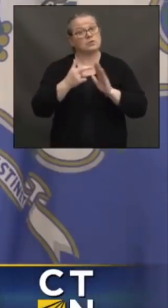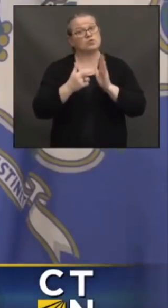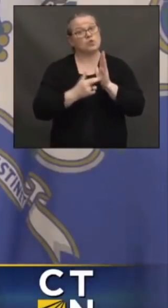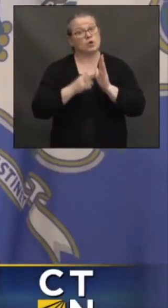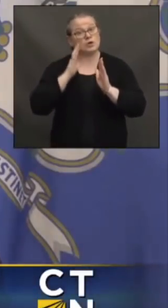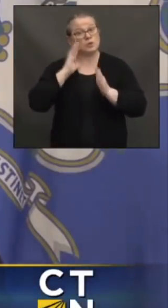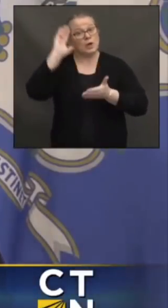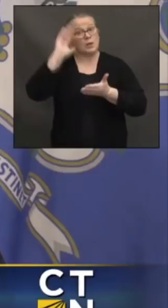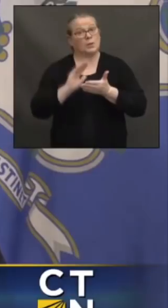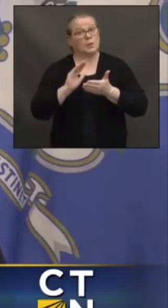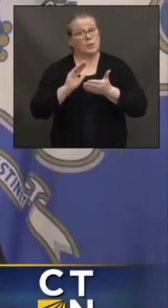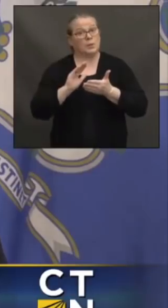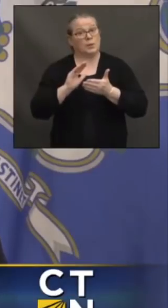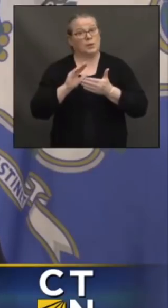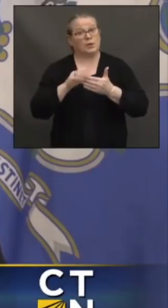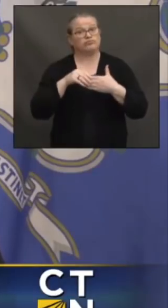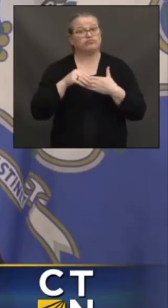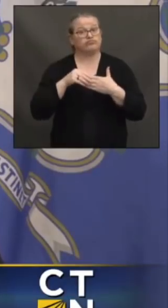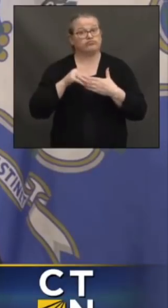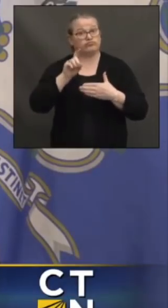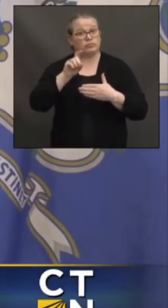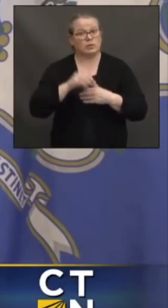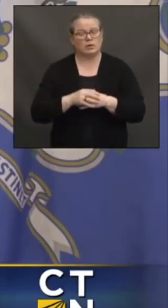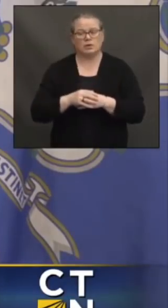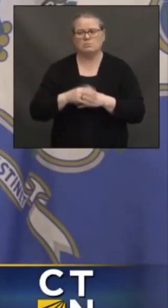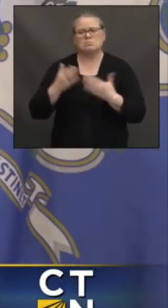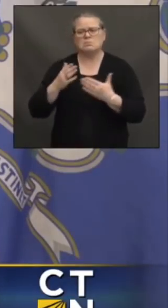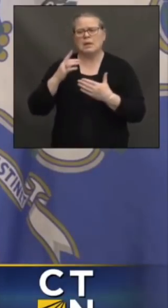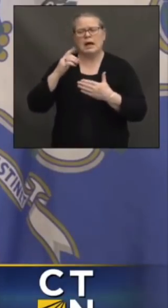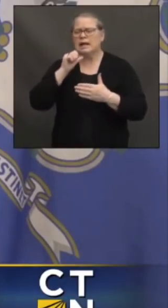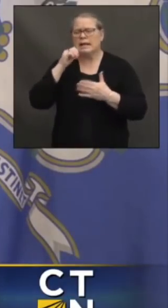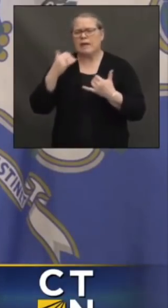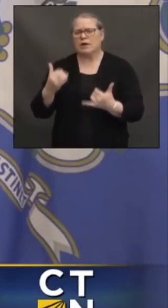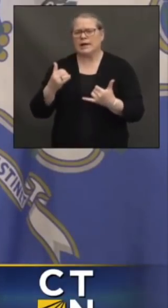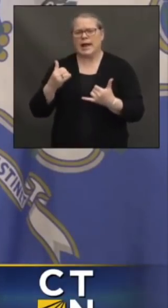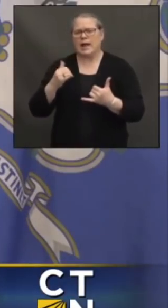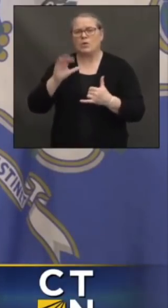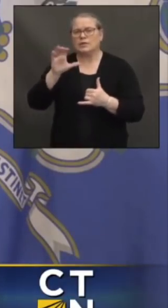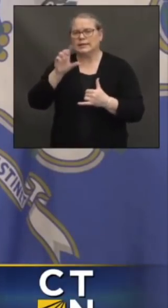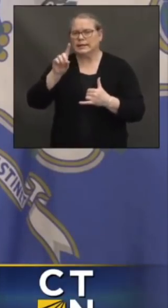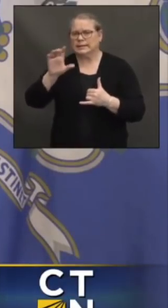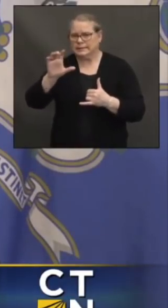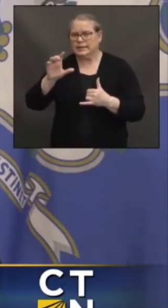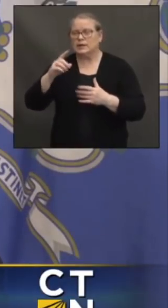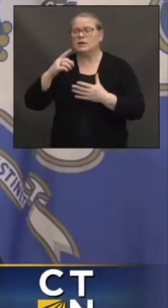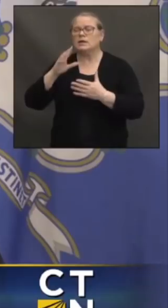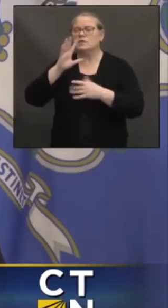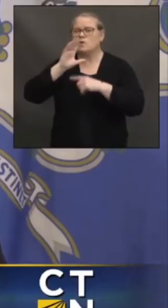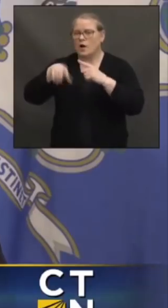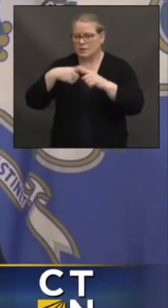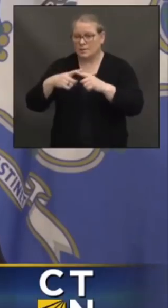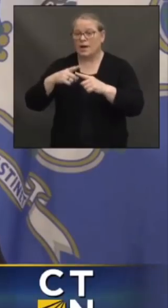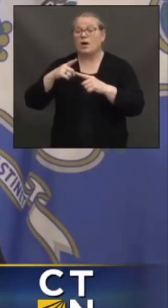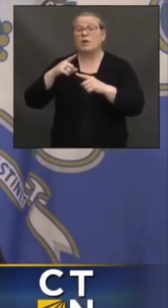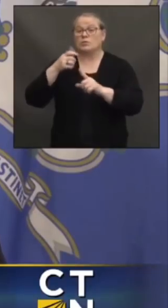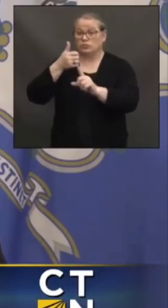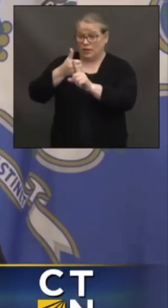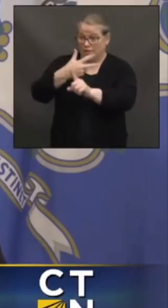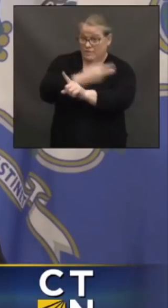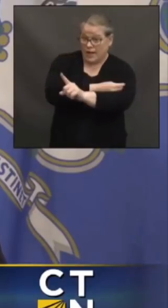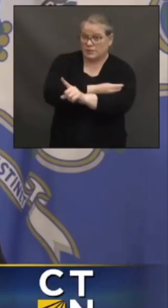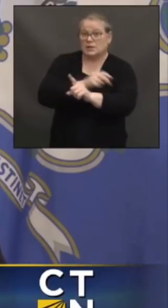CDC guidance said that, look, if you're hanging around with a lot of other people who have also been vaccinated, then